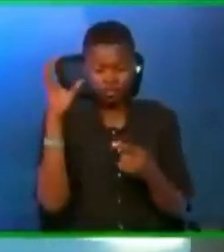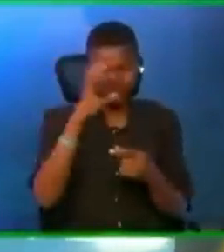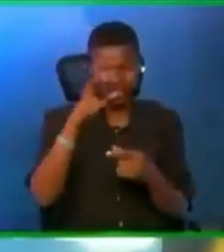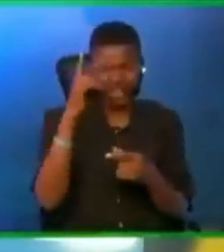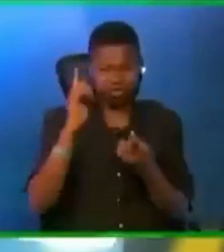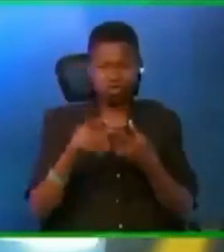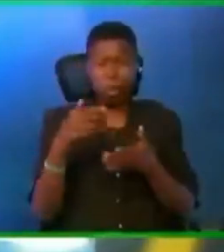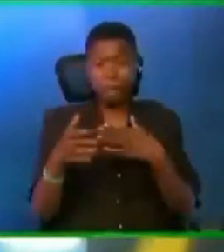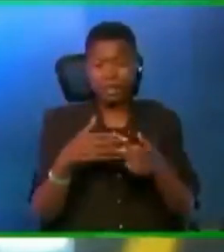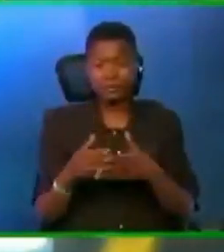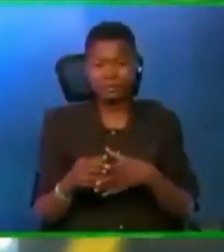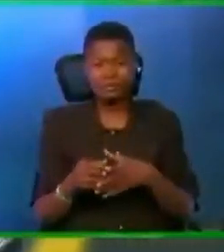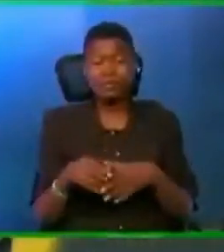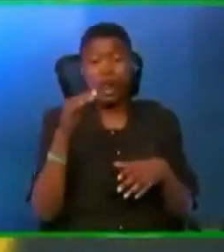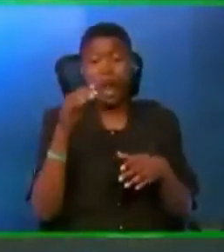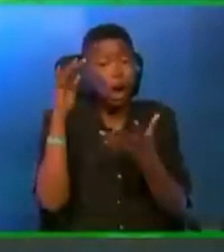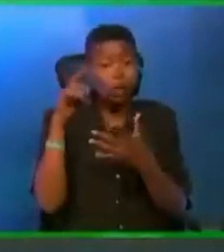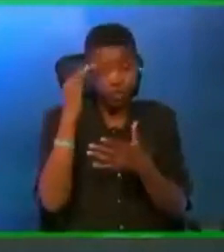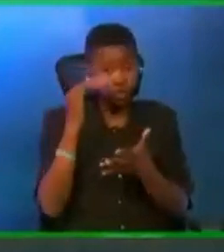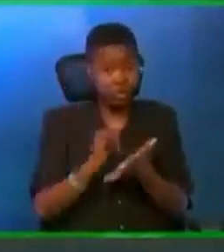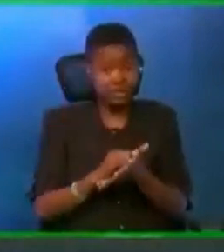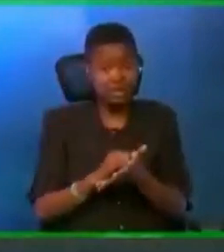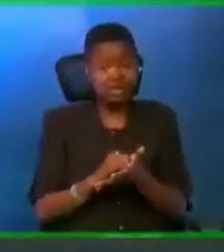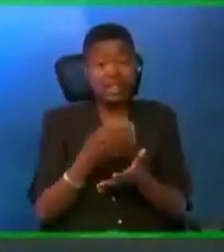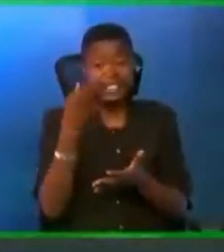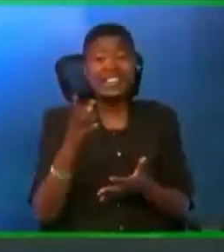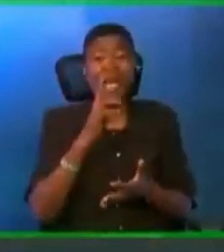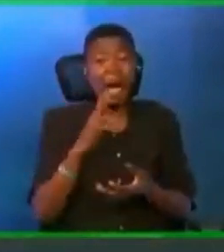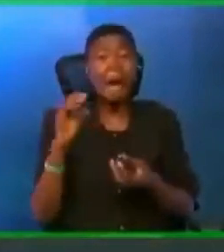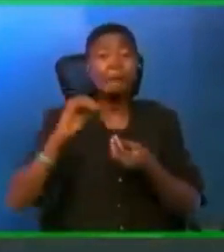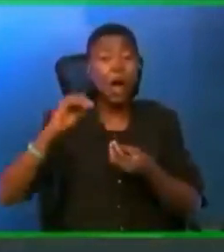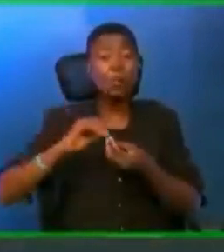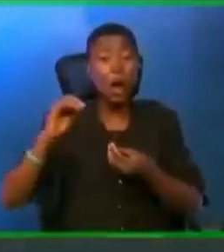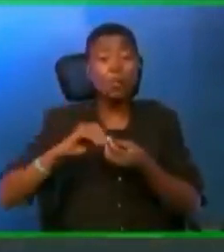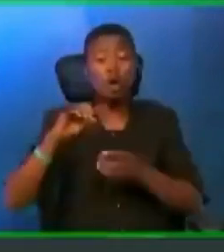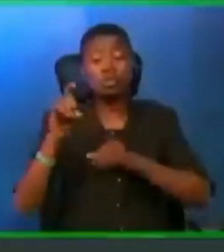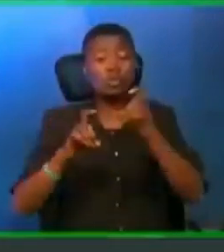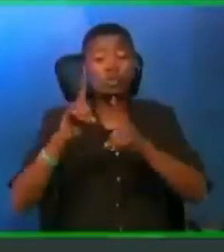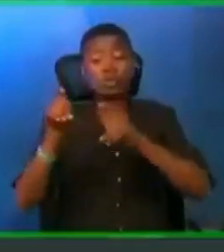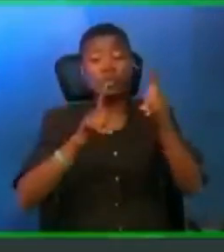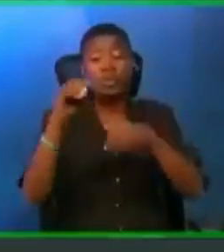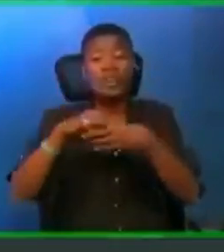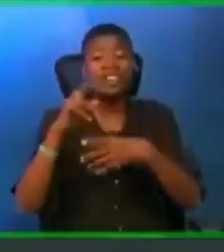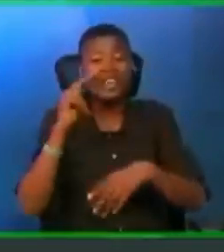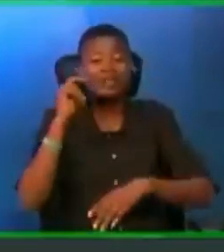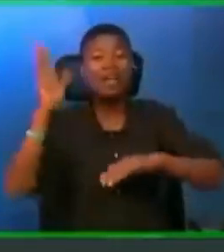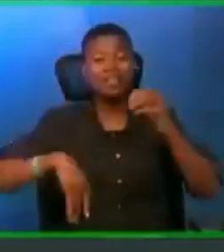I hope you know there are more questions in Nigeria than answers. The reason is because many things are sealed.